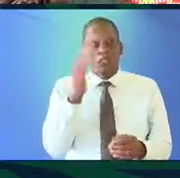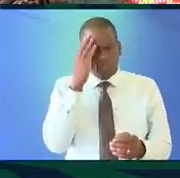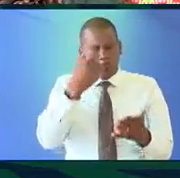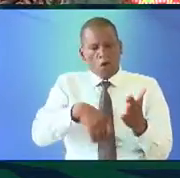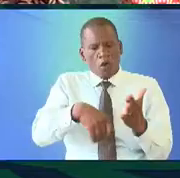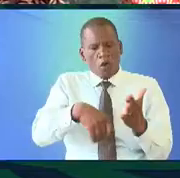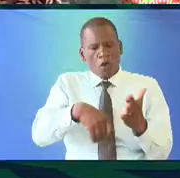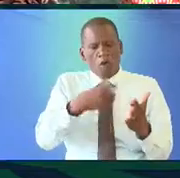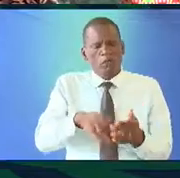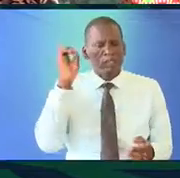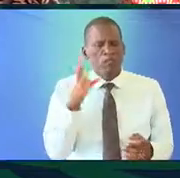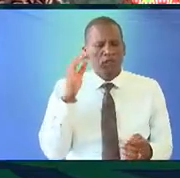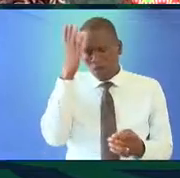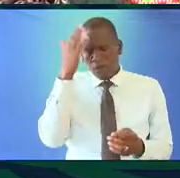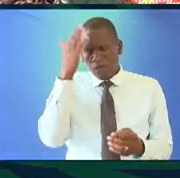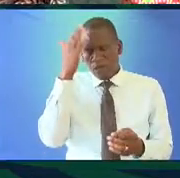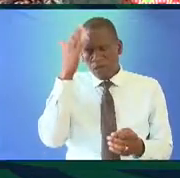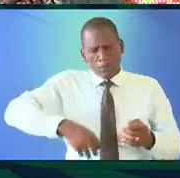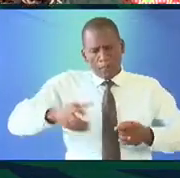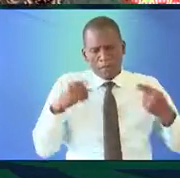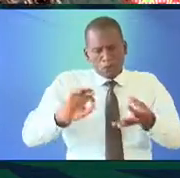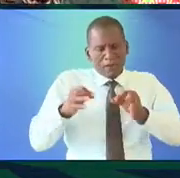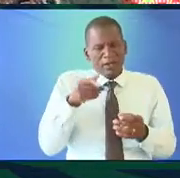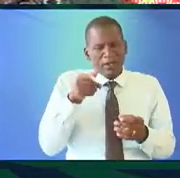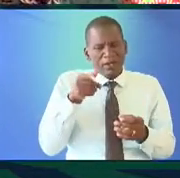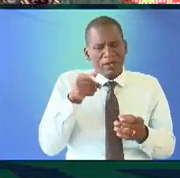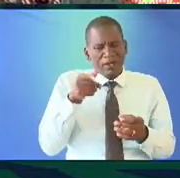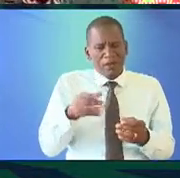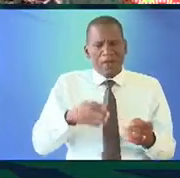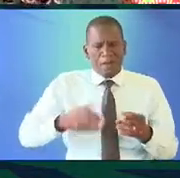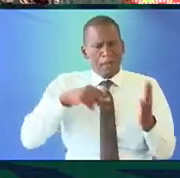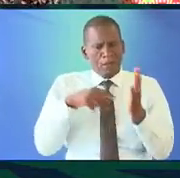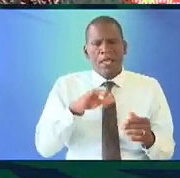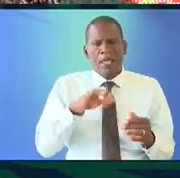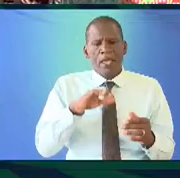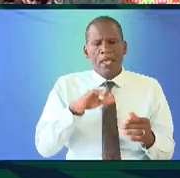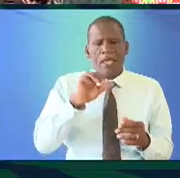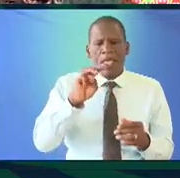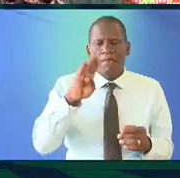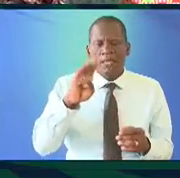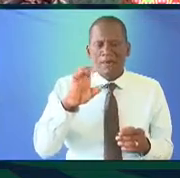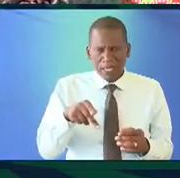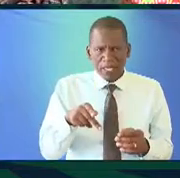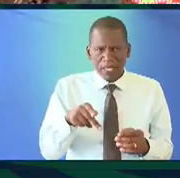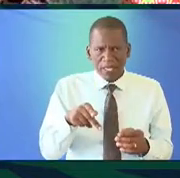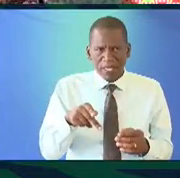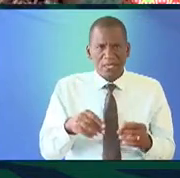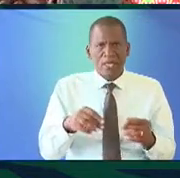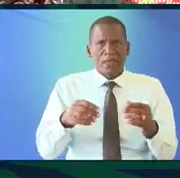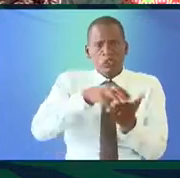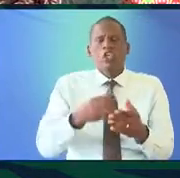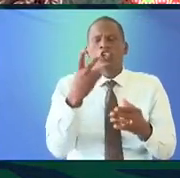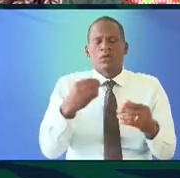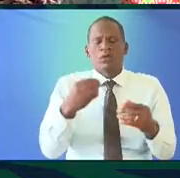think those costs are too high why should I be paying for people to translate by point my MBEPS position into ten twenty